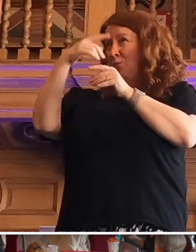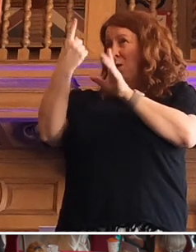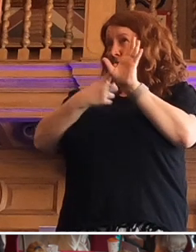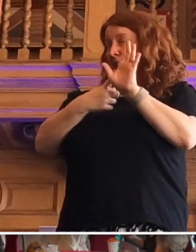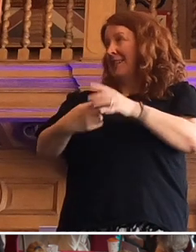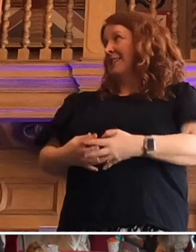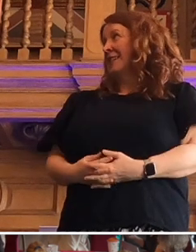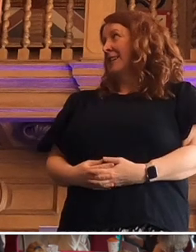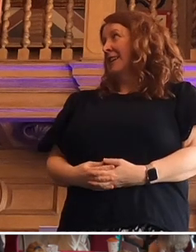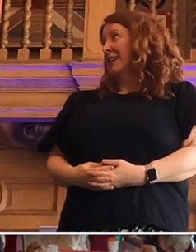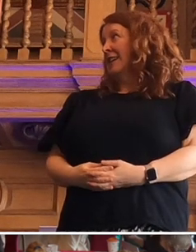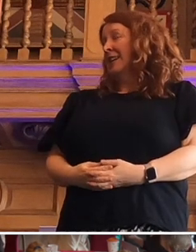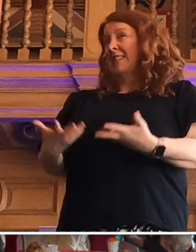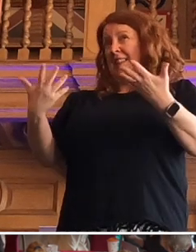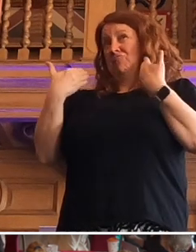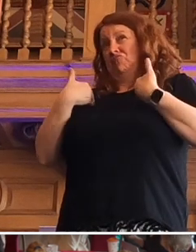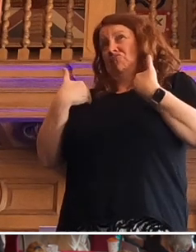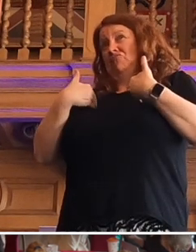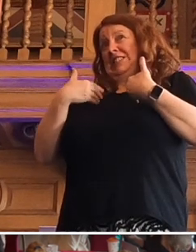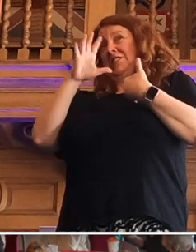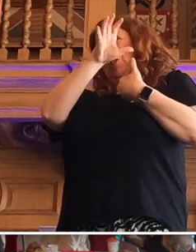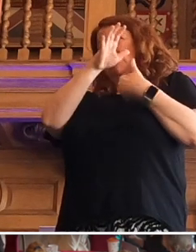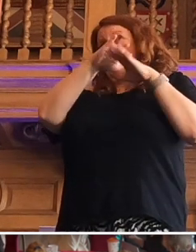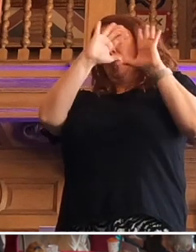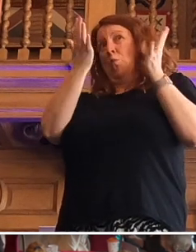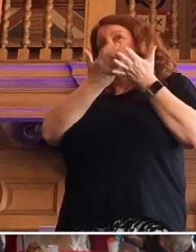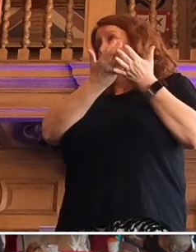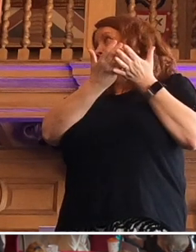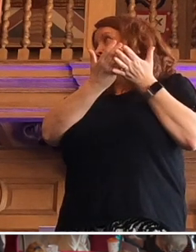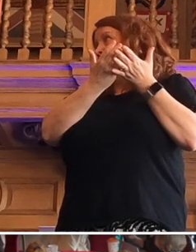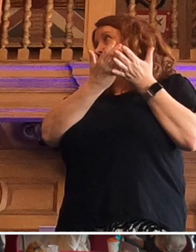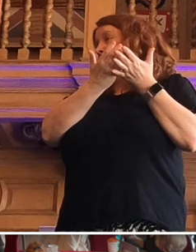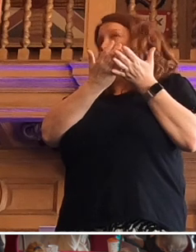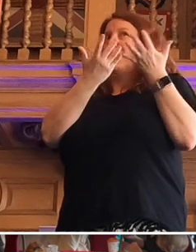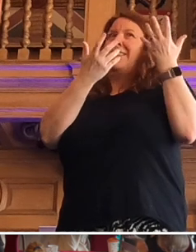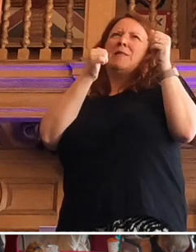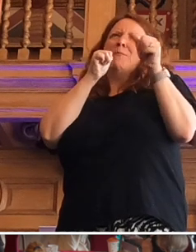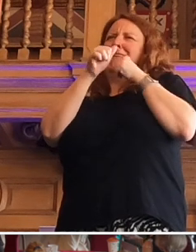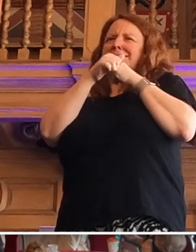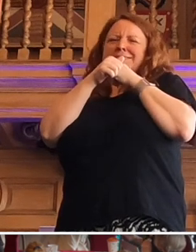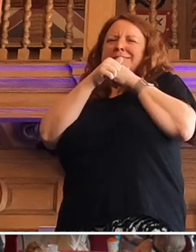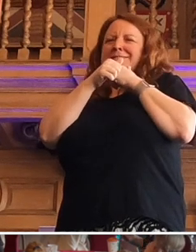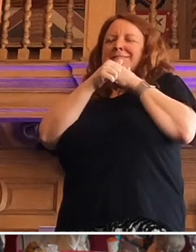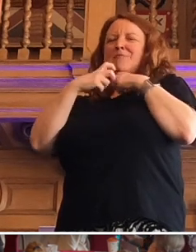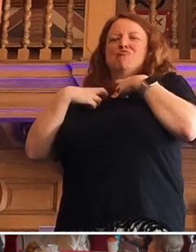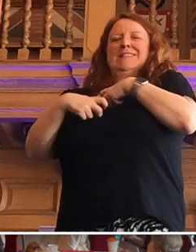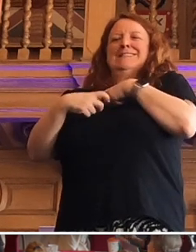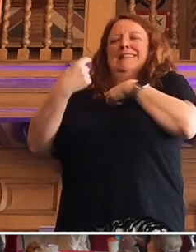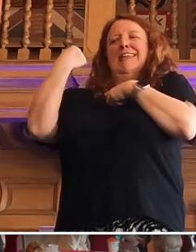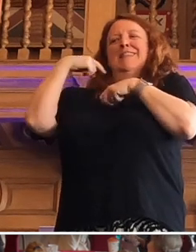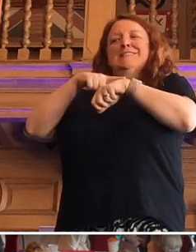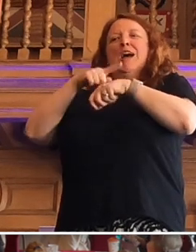In arguably the richest country in the world that had the best president ever in the history of the universe 19